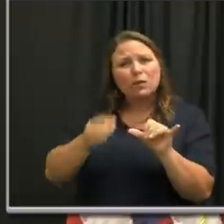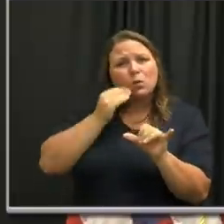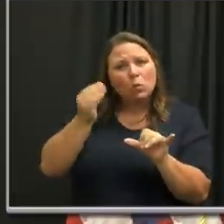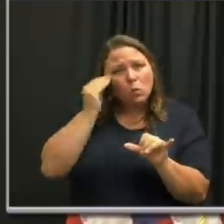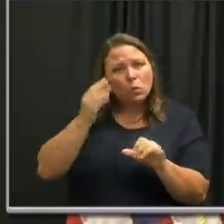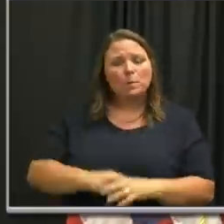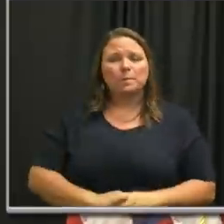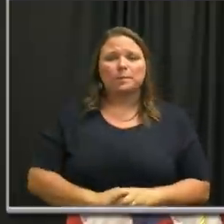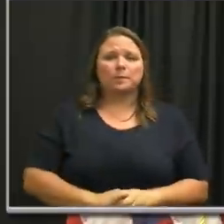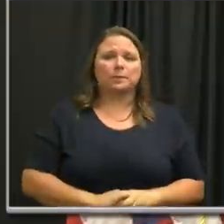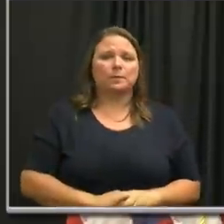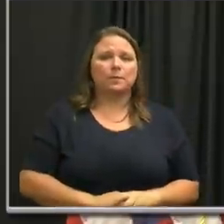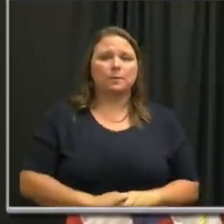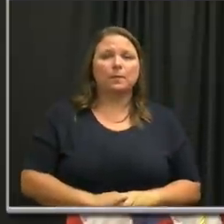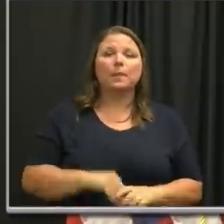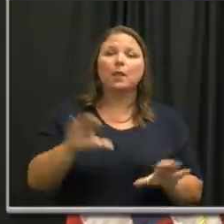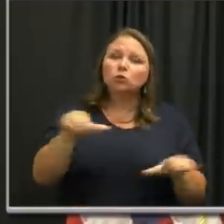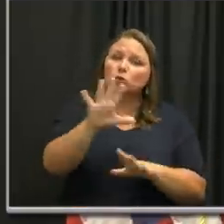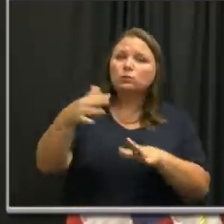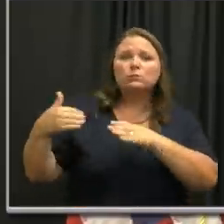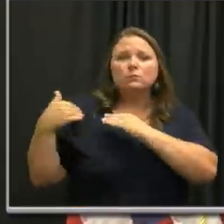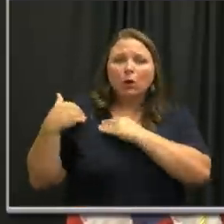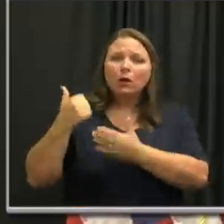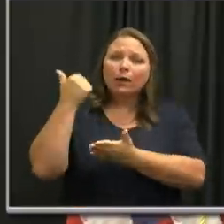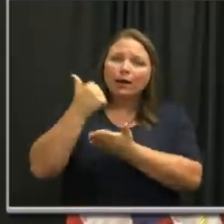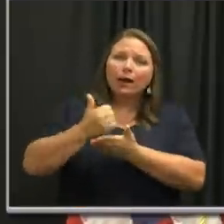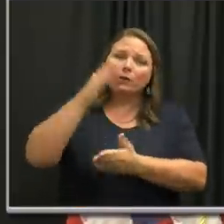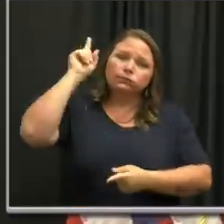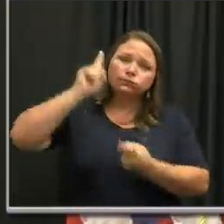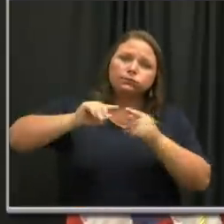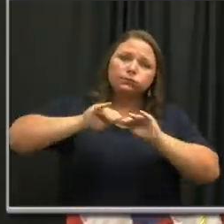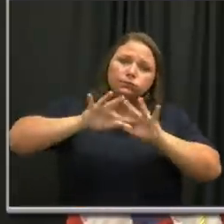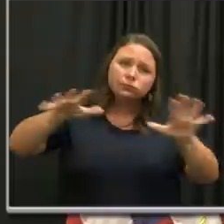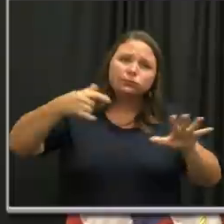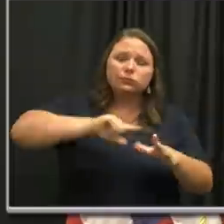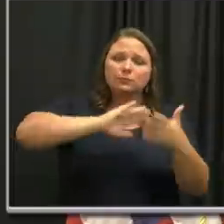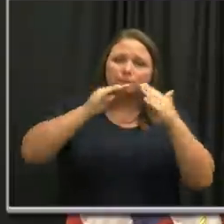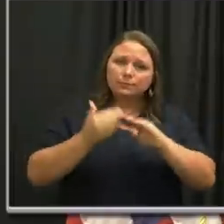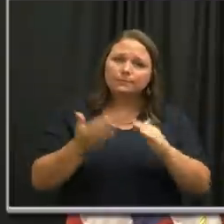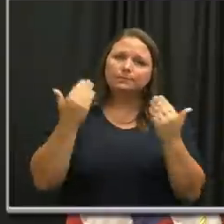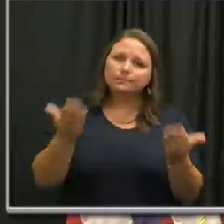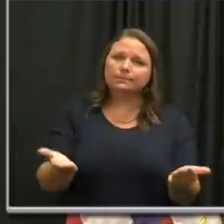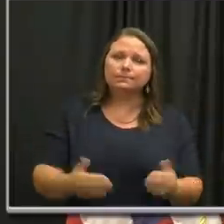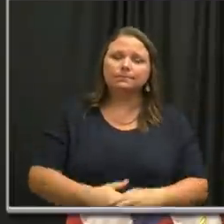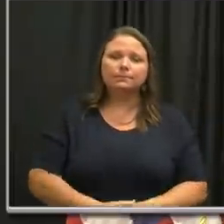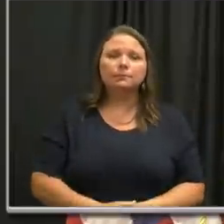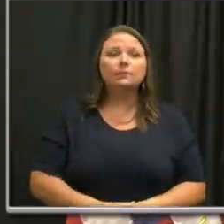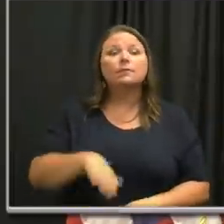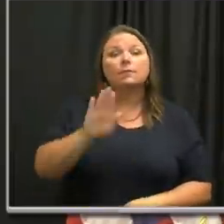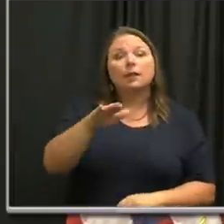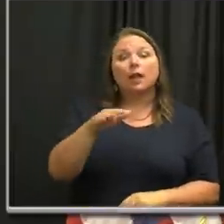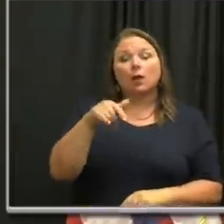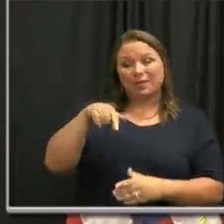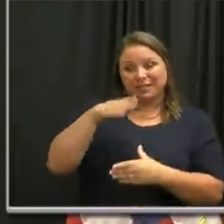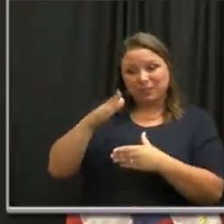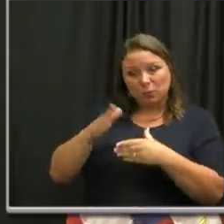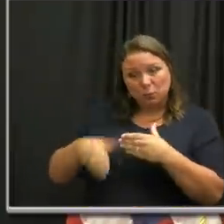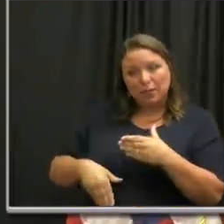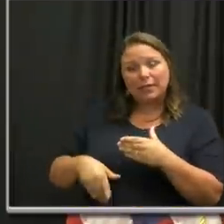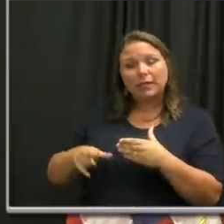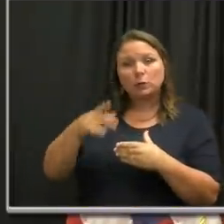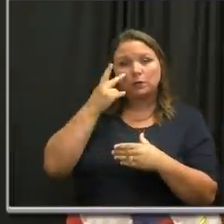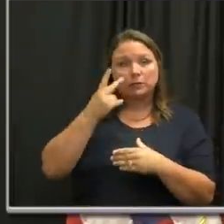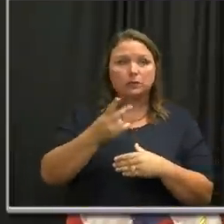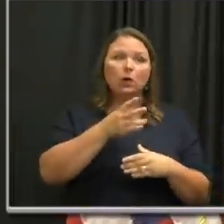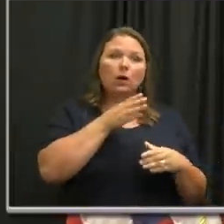as possible. Please do your part to stop spreading the virus in our community. Now, a about this weekend. We saw a